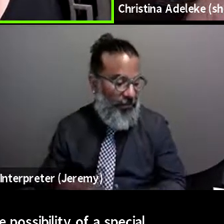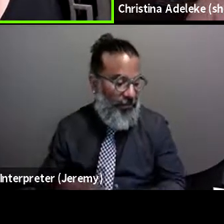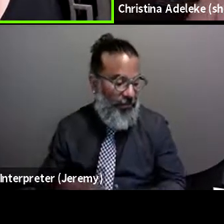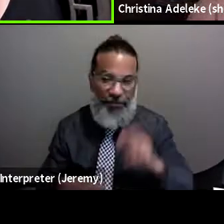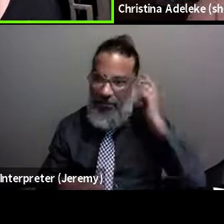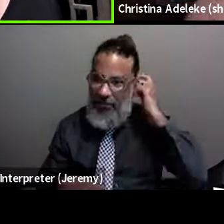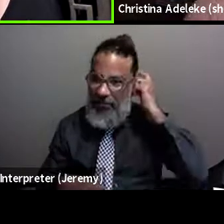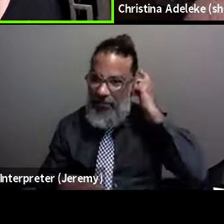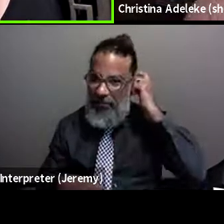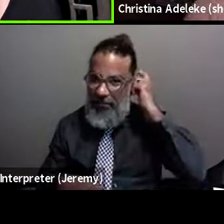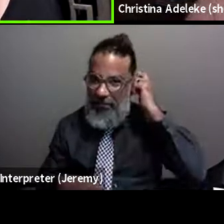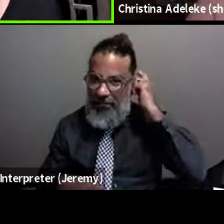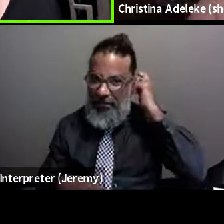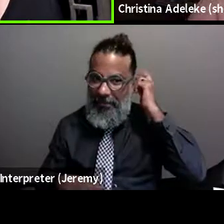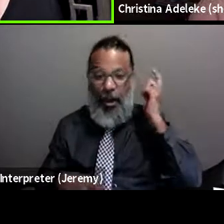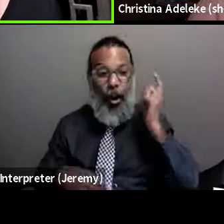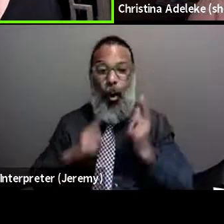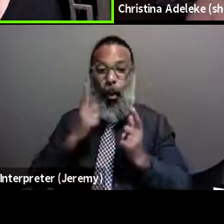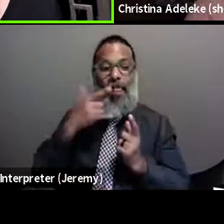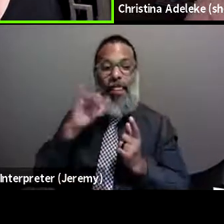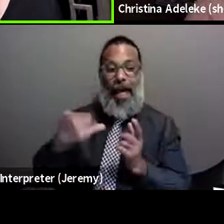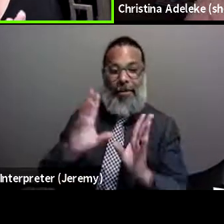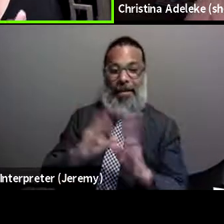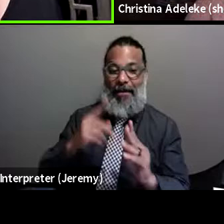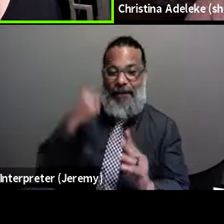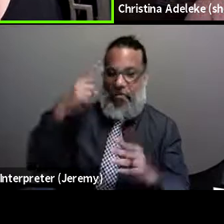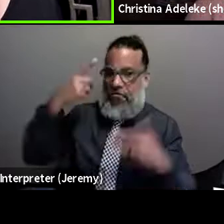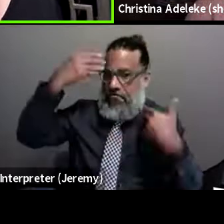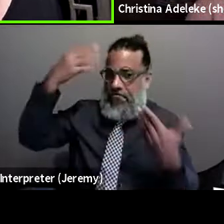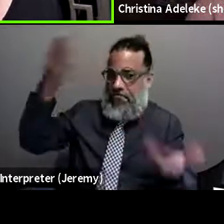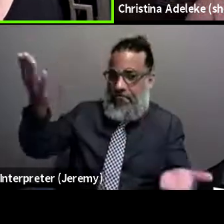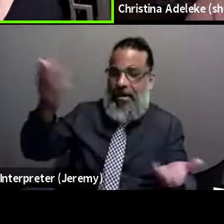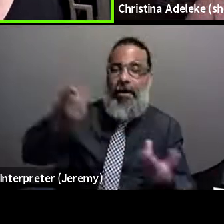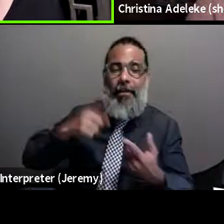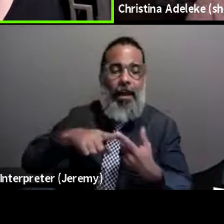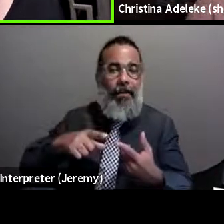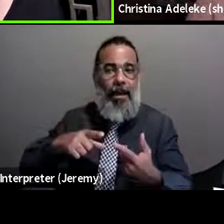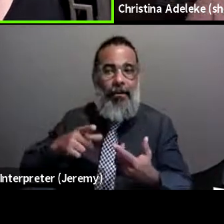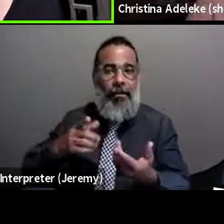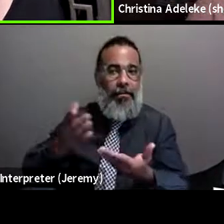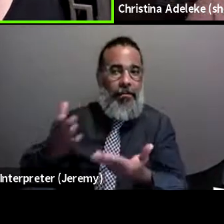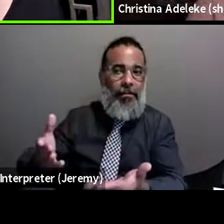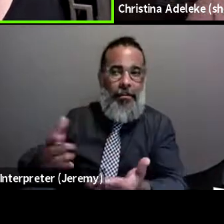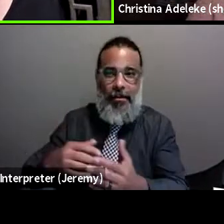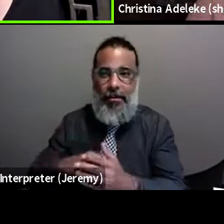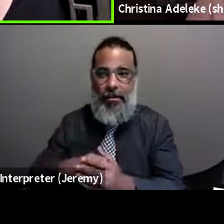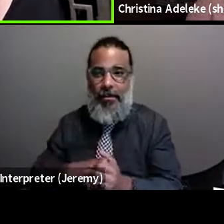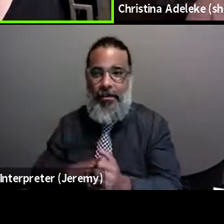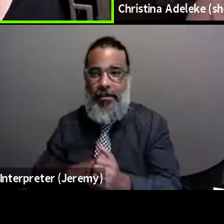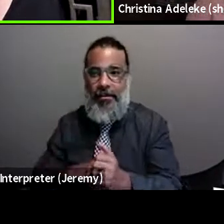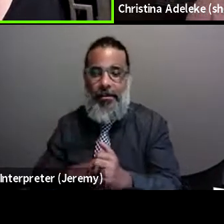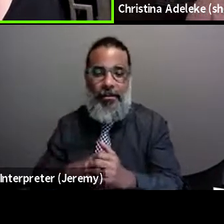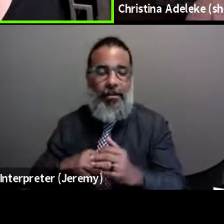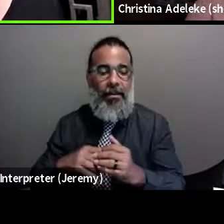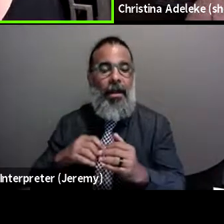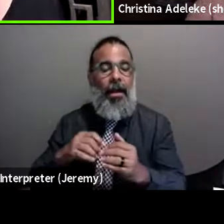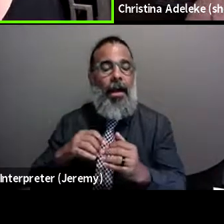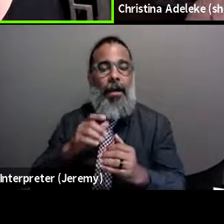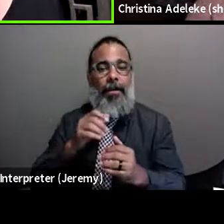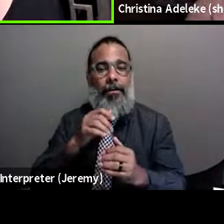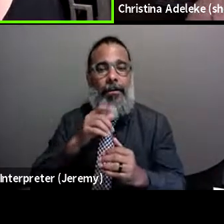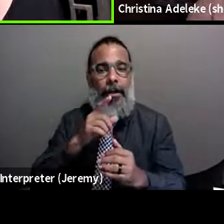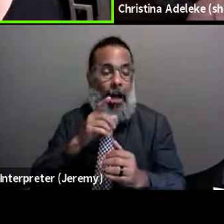But, and I'm not sure what the agenda would be for that. Let's just talk about it. So I'll let y'all know when I hear anything.